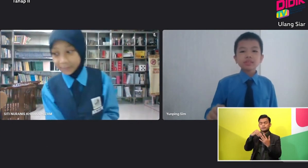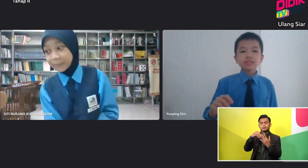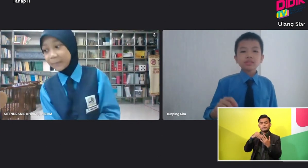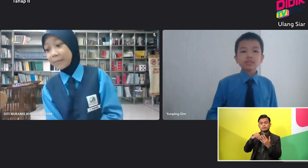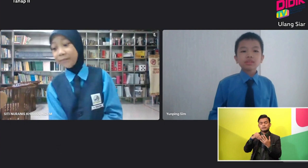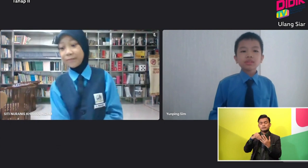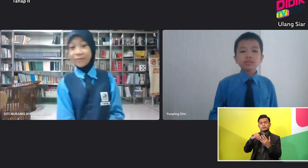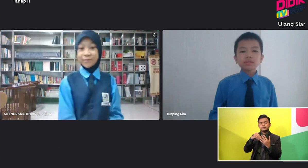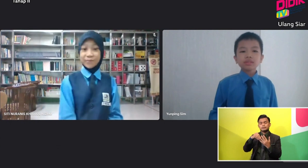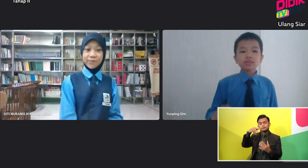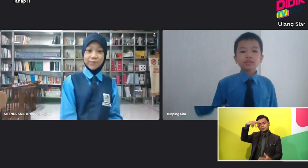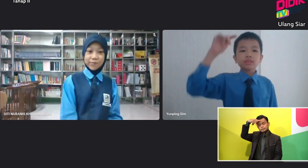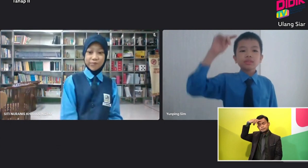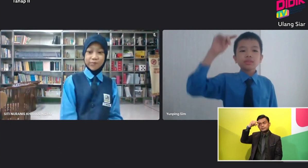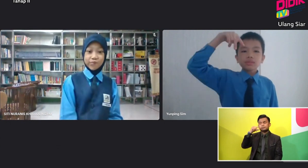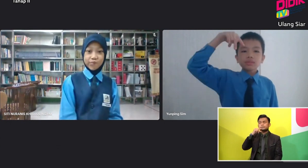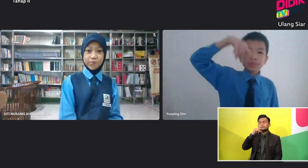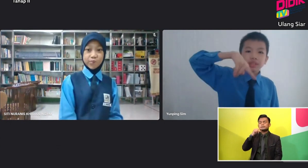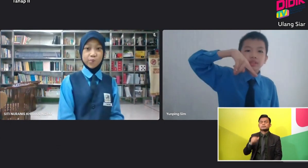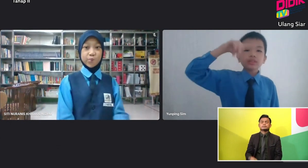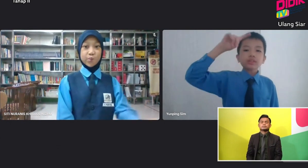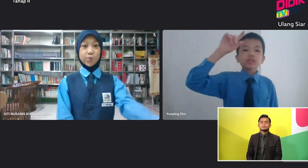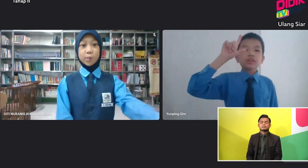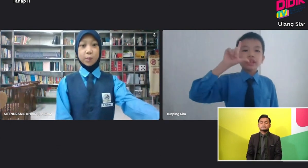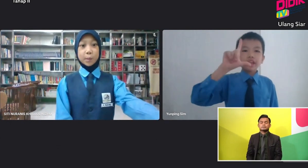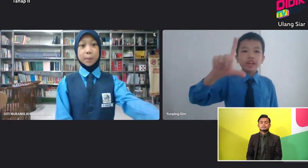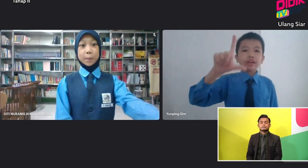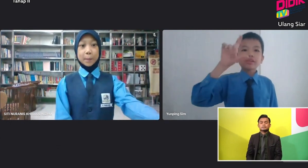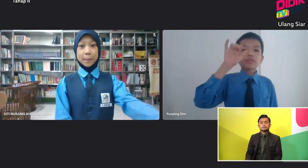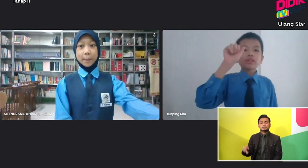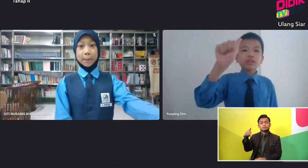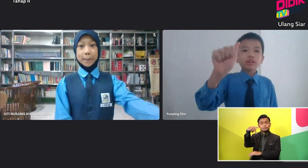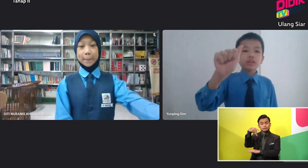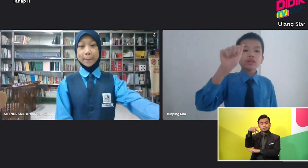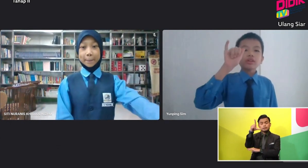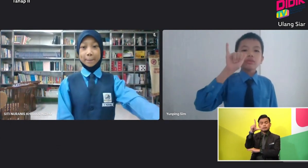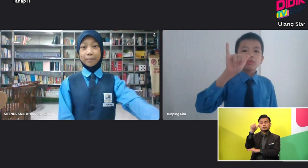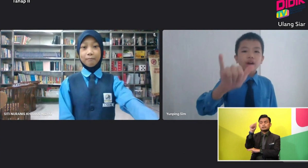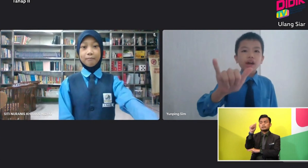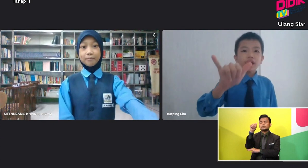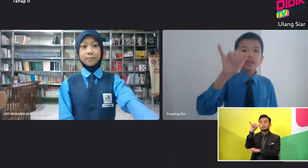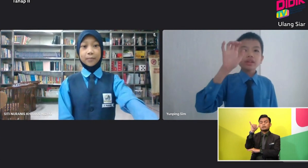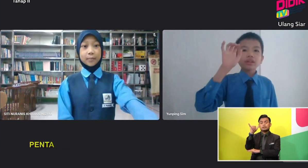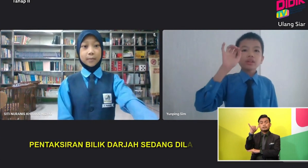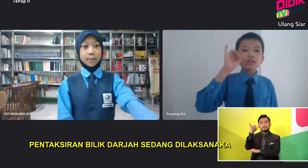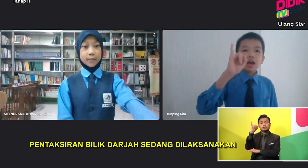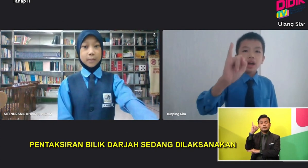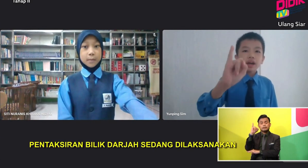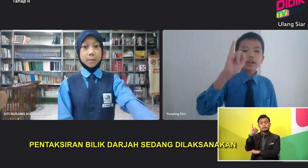Pengpeng Pengpeng You can try P L A A Y